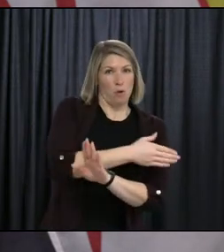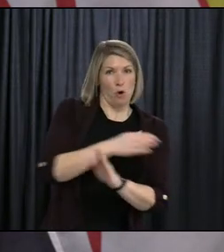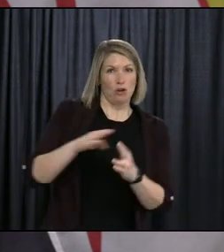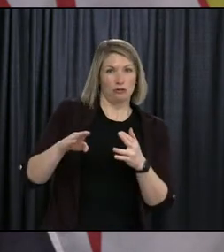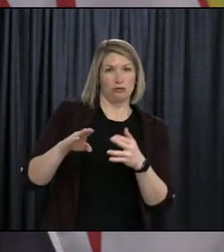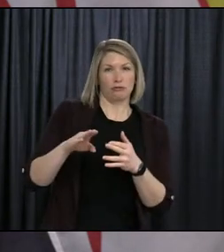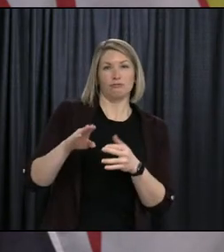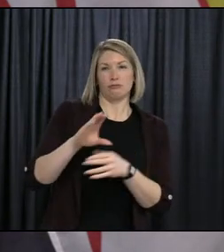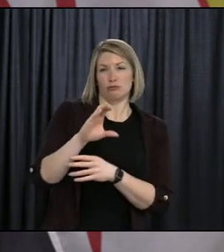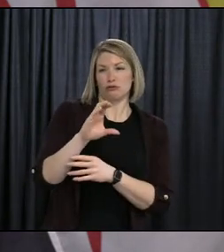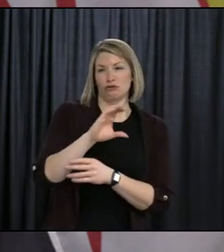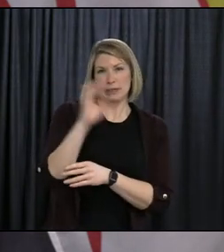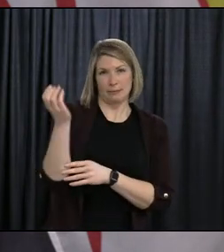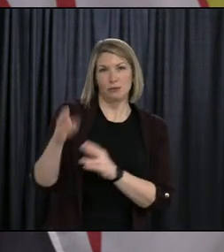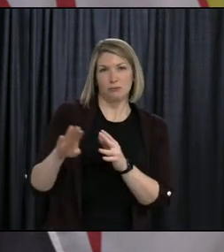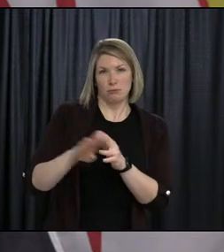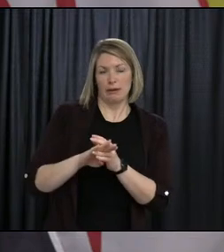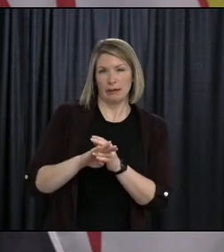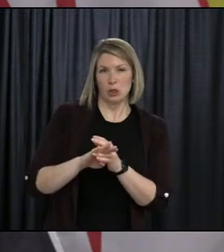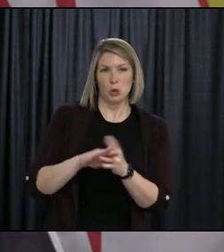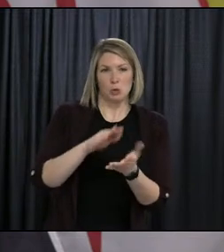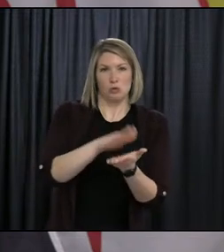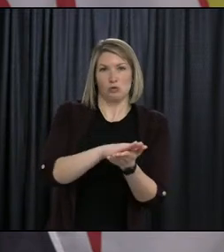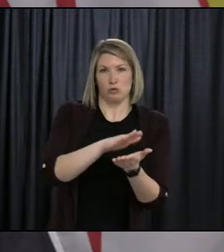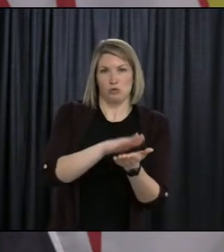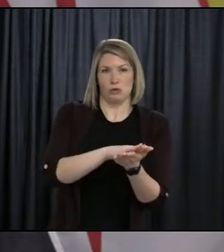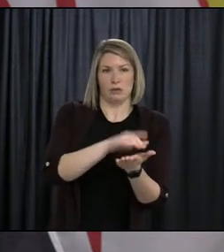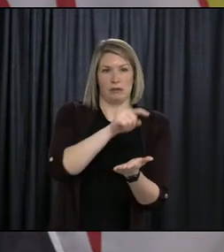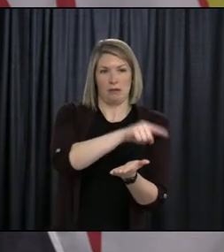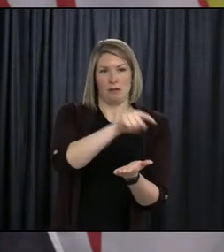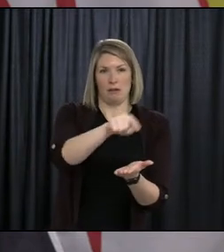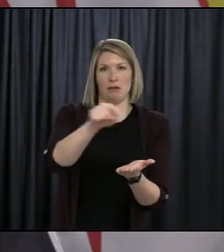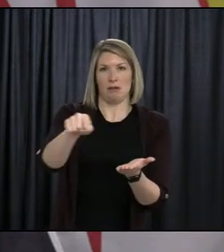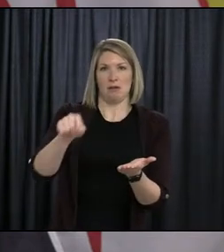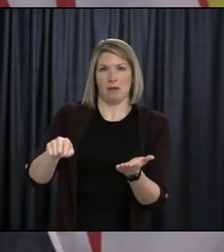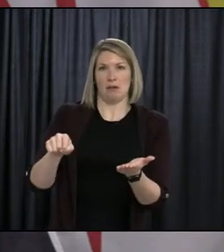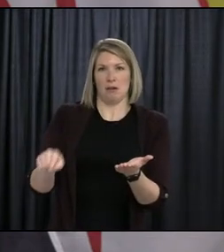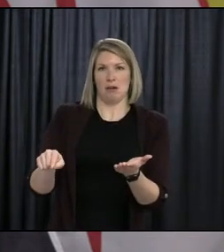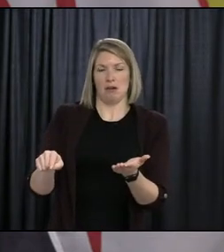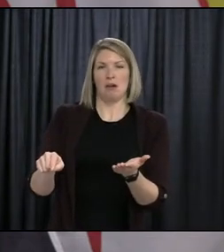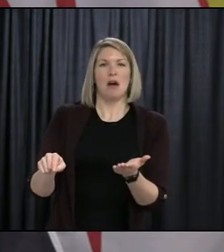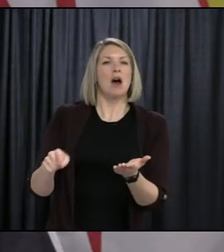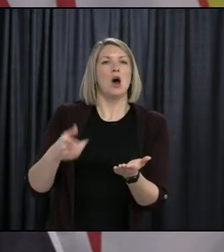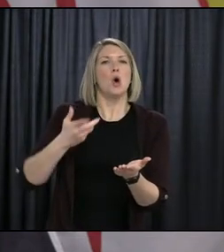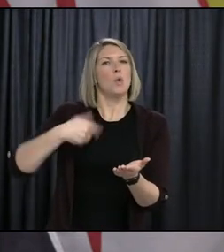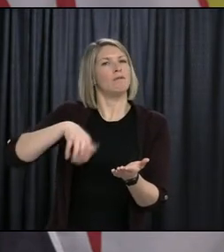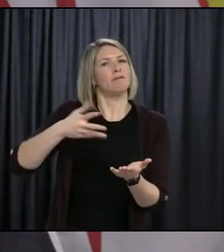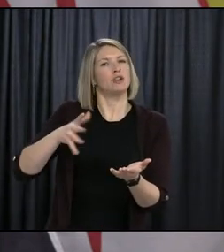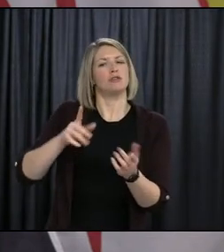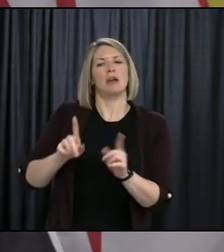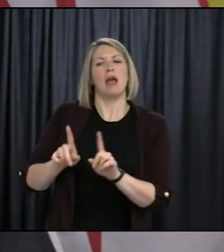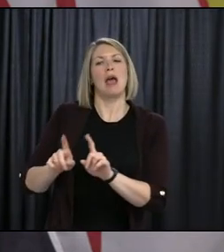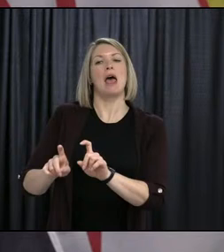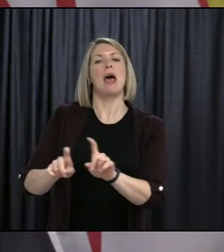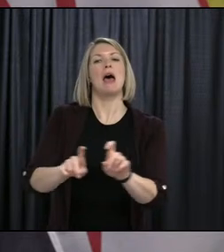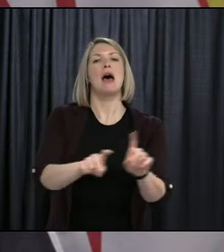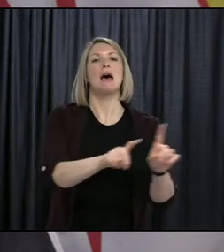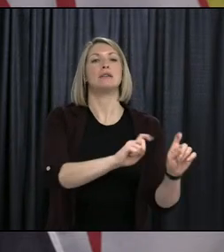schools have on hand who have either distributed it or are in a position now to distribute.